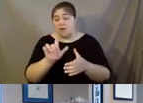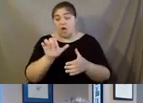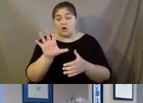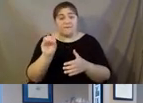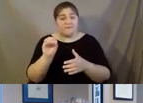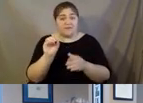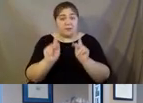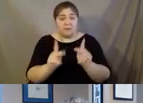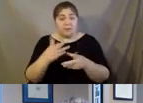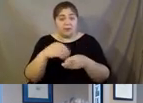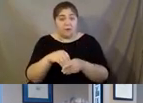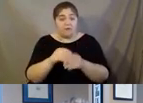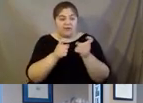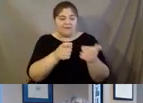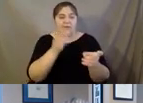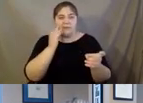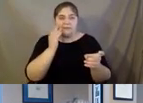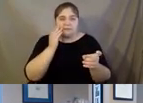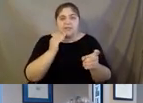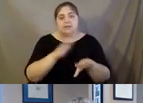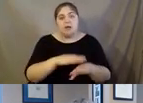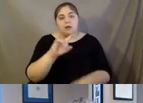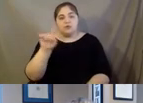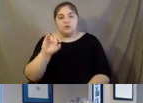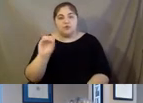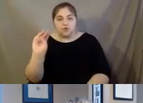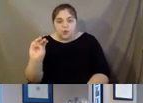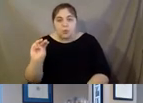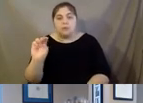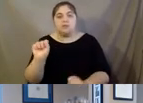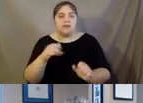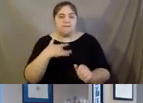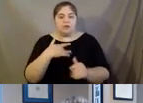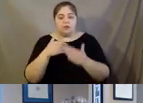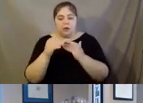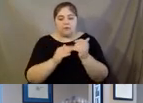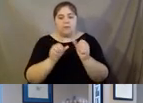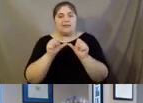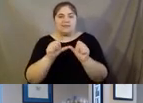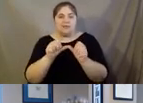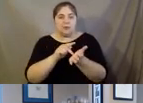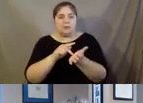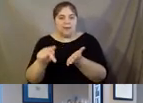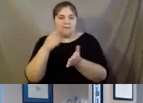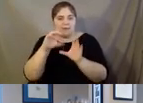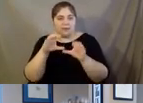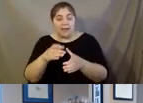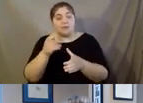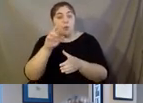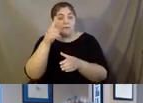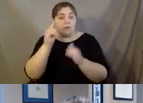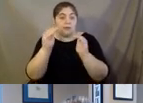experience on Zoom so that they could feel comfortable paying to take a class when the next trimester began.